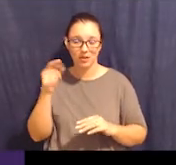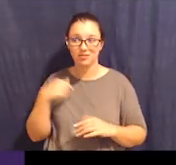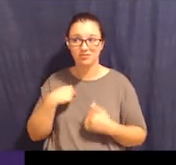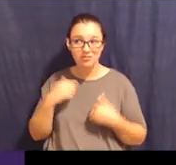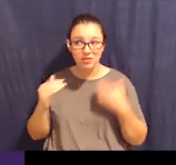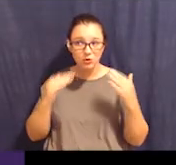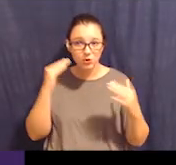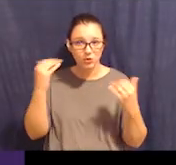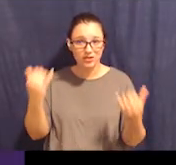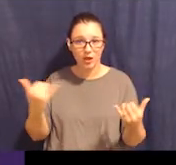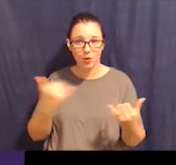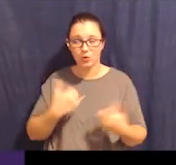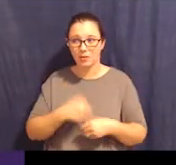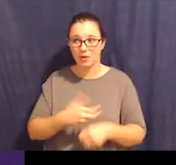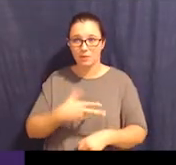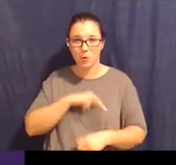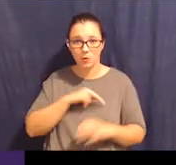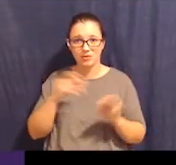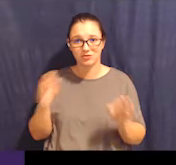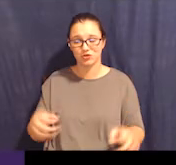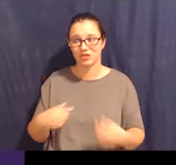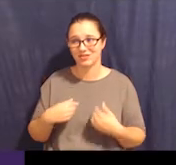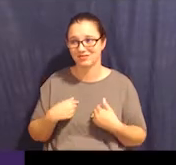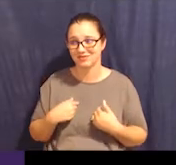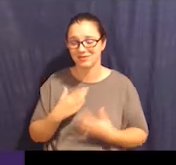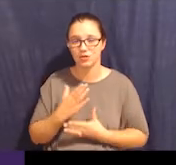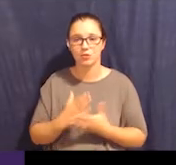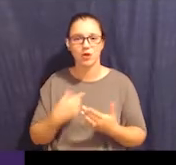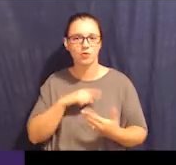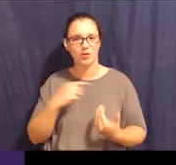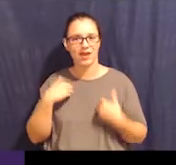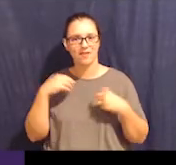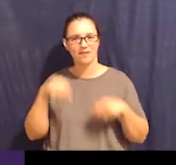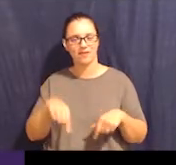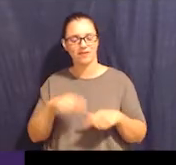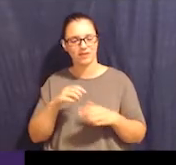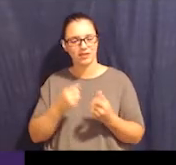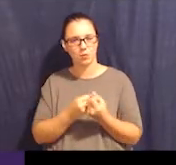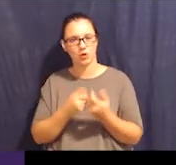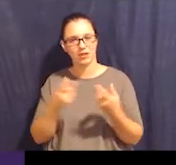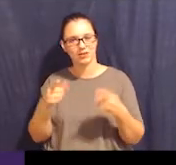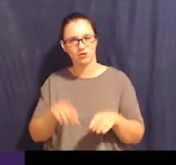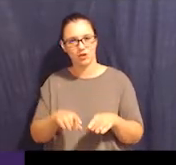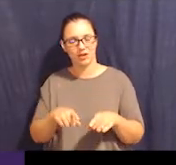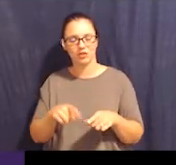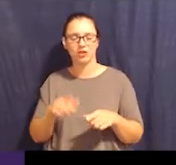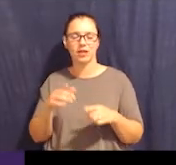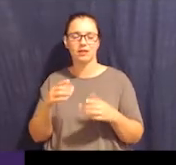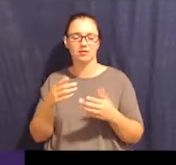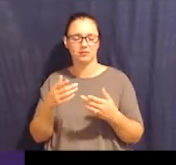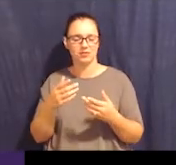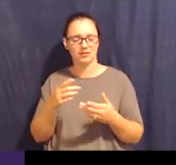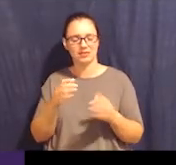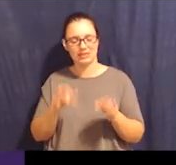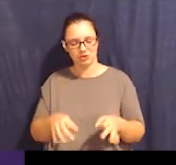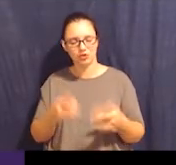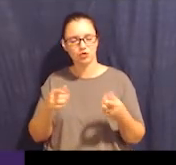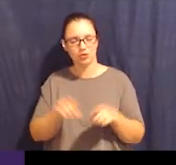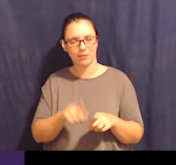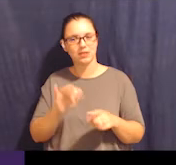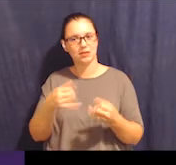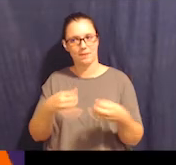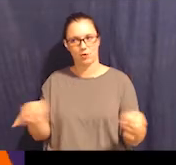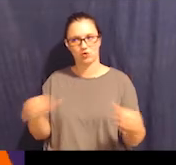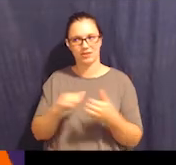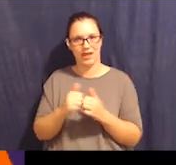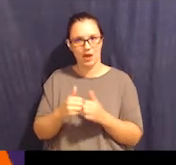have in the supported decision making agreement are boundaries. It's what I want, how I want to be supported and how I don't want it. It can be helpful to have that in